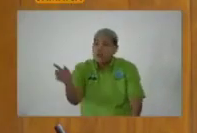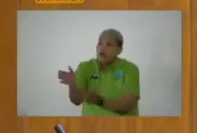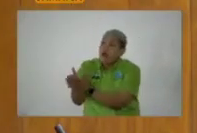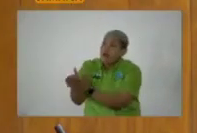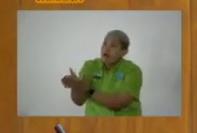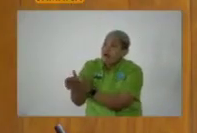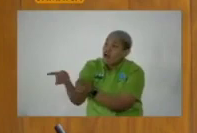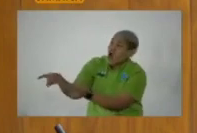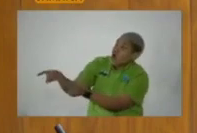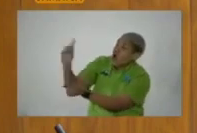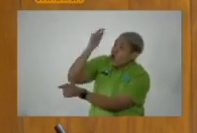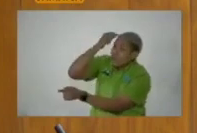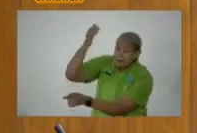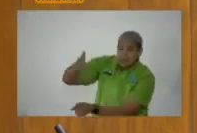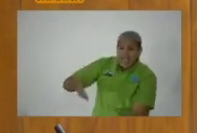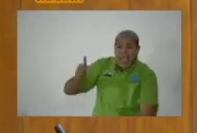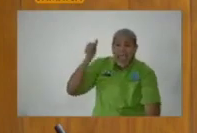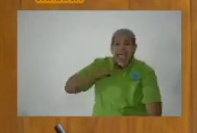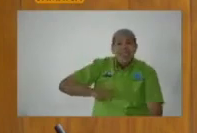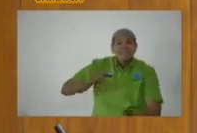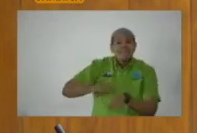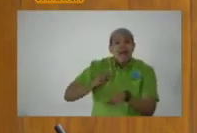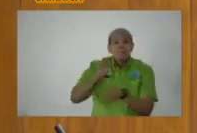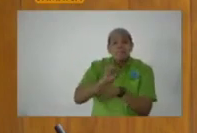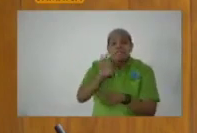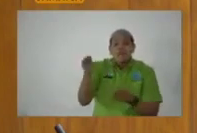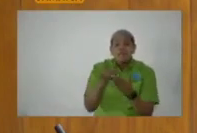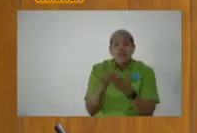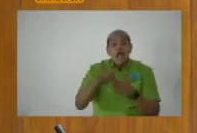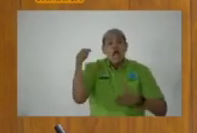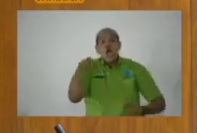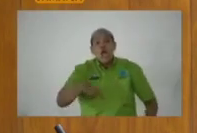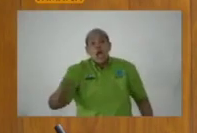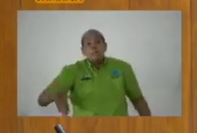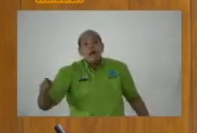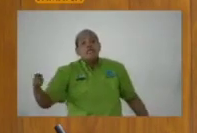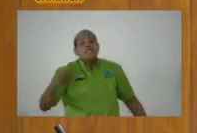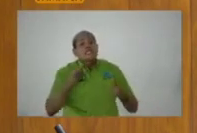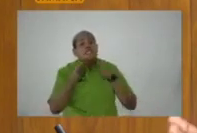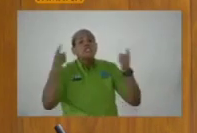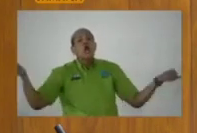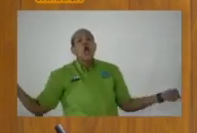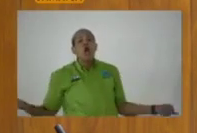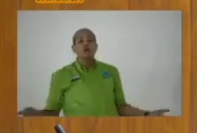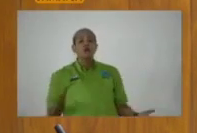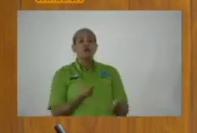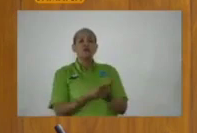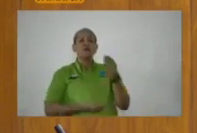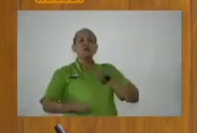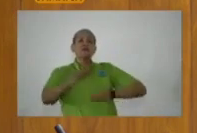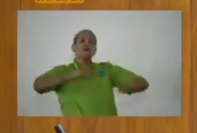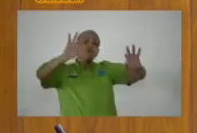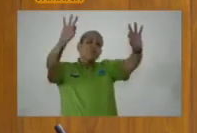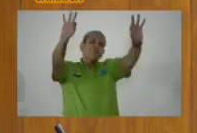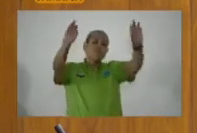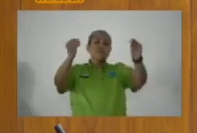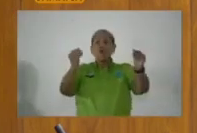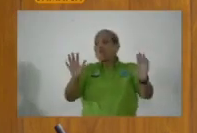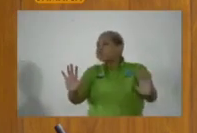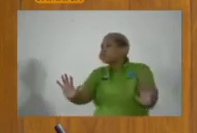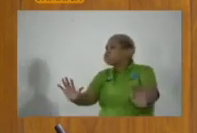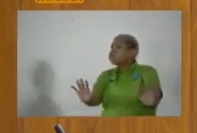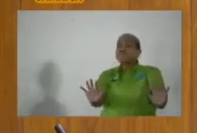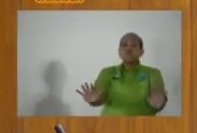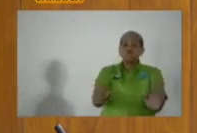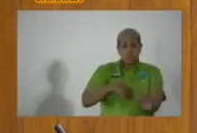on this side, every time the Minister of Finance comes to Parliament, he announces how well the economy is doing. And let